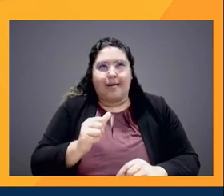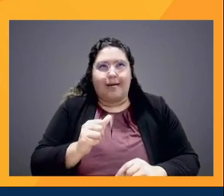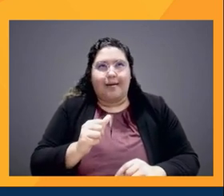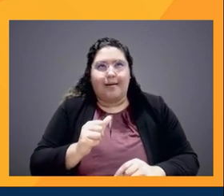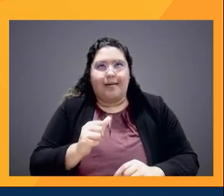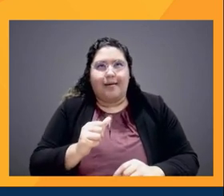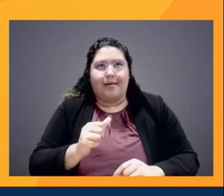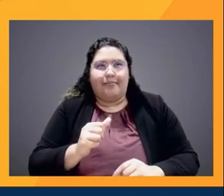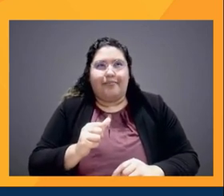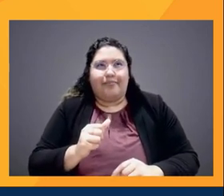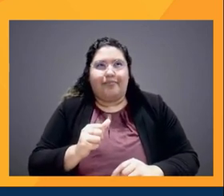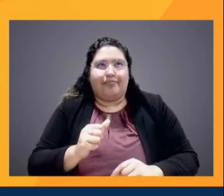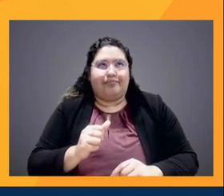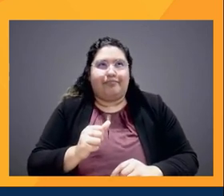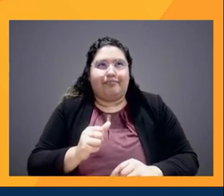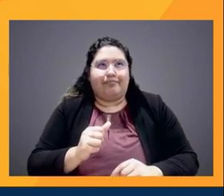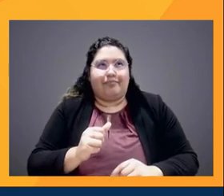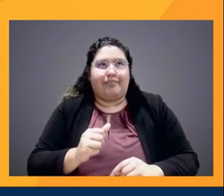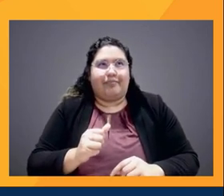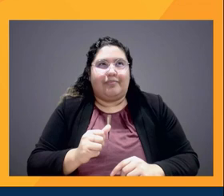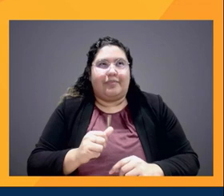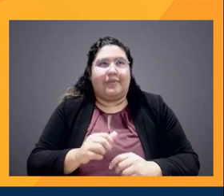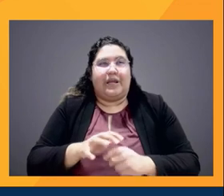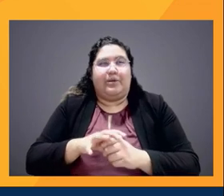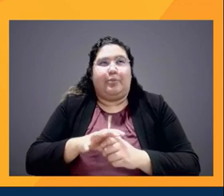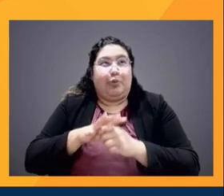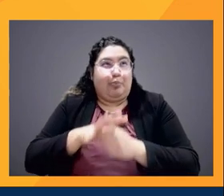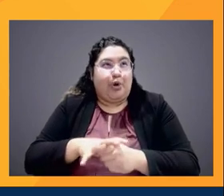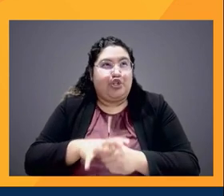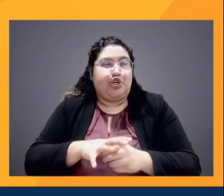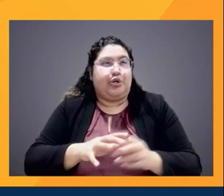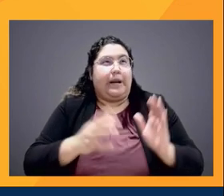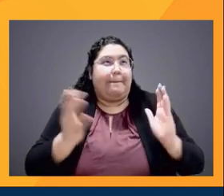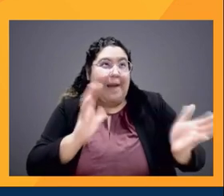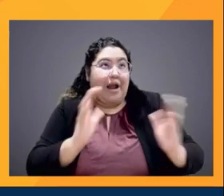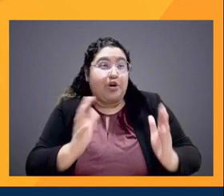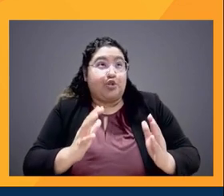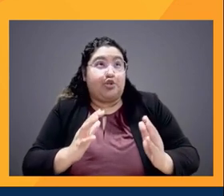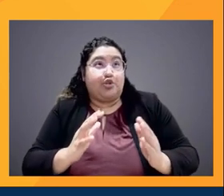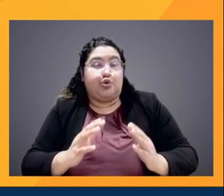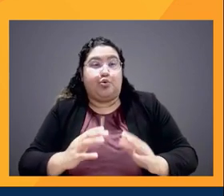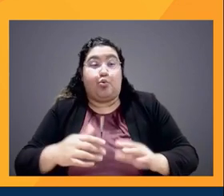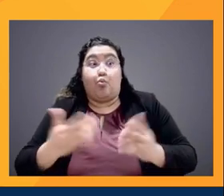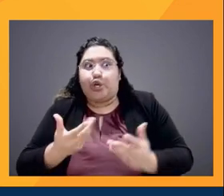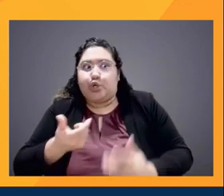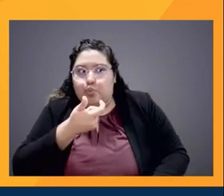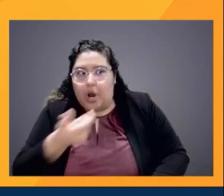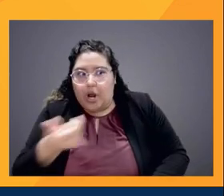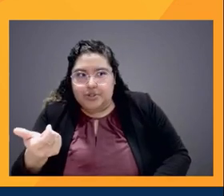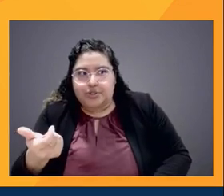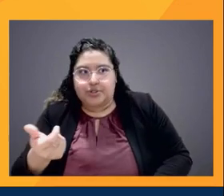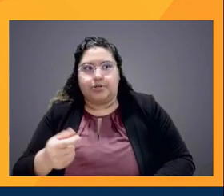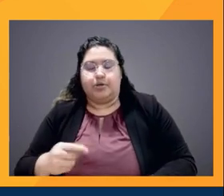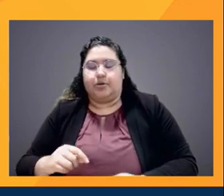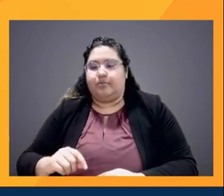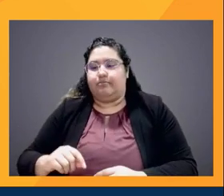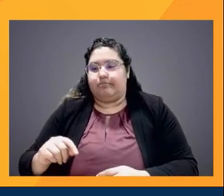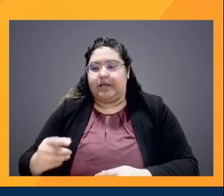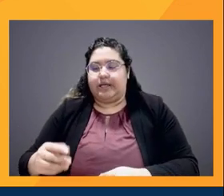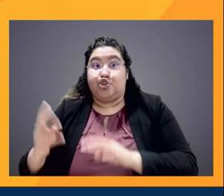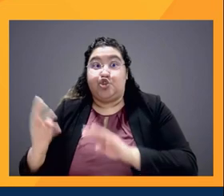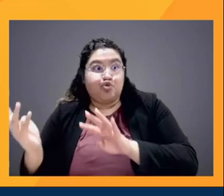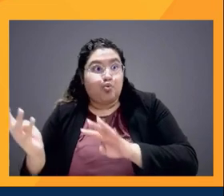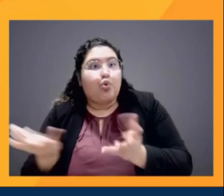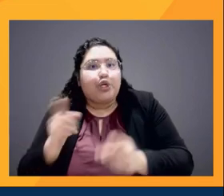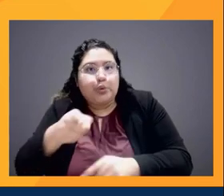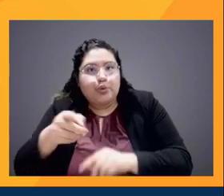as it would be consuming more of the content, whether it's through, um, through streaming platforms or actually buying and